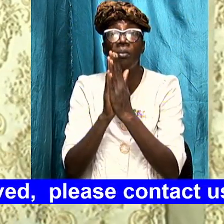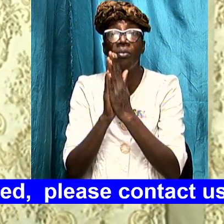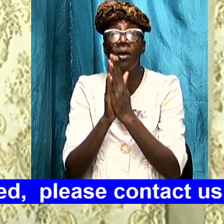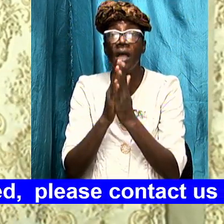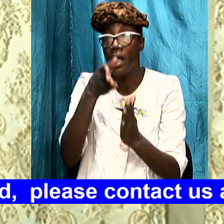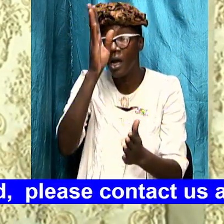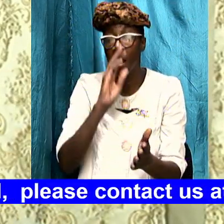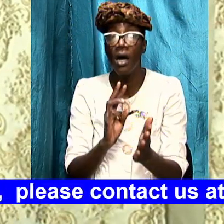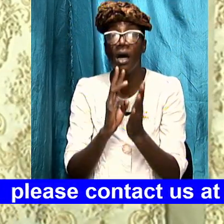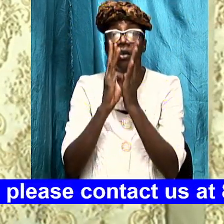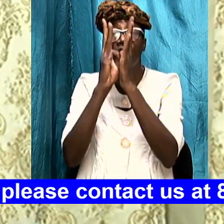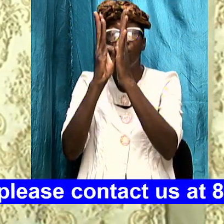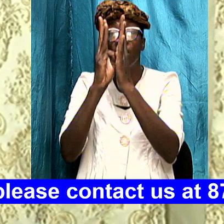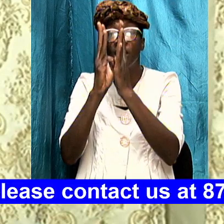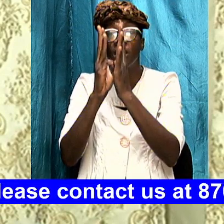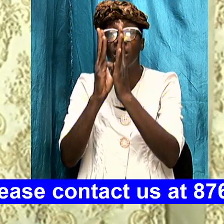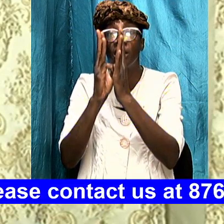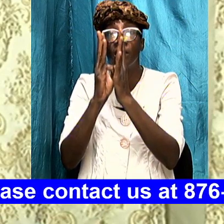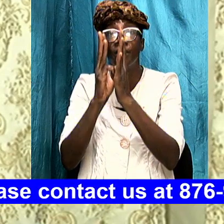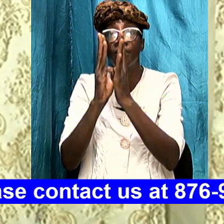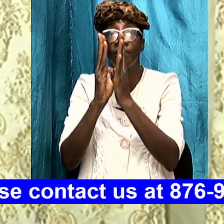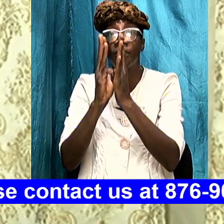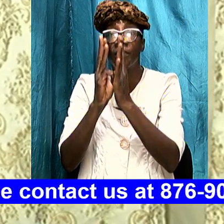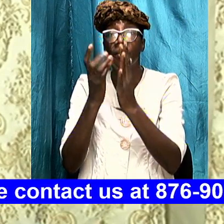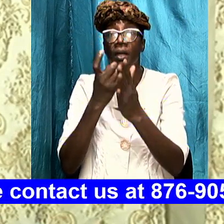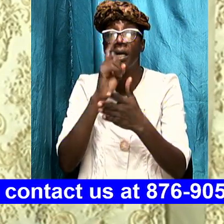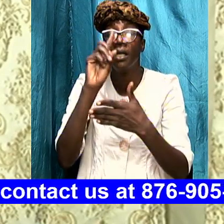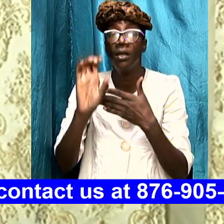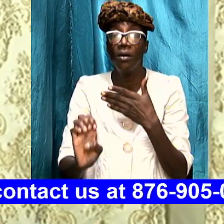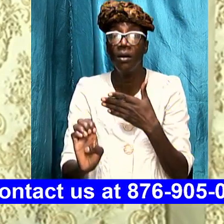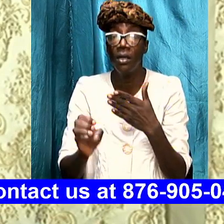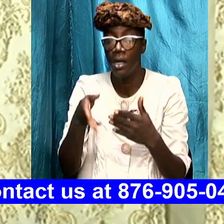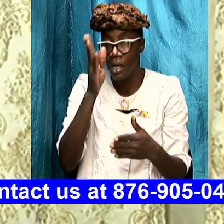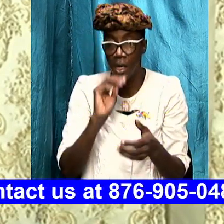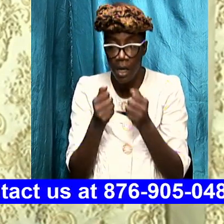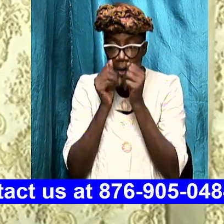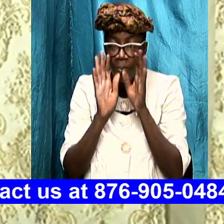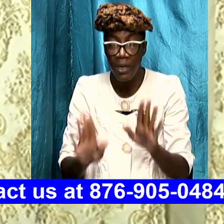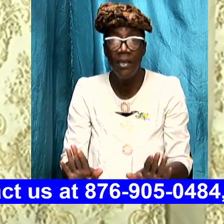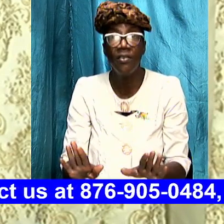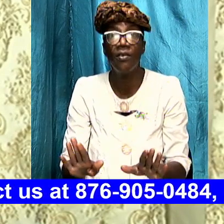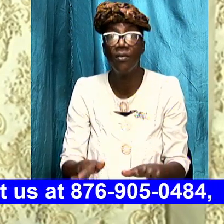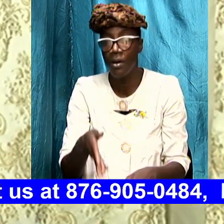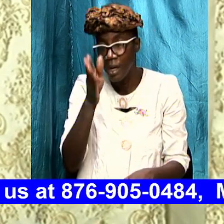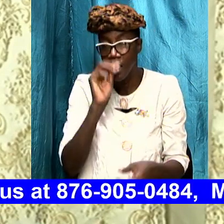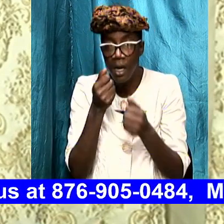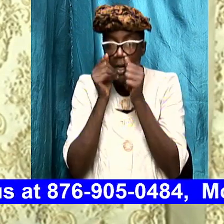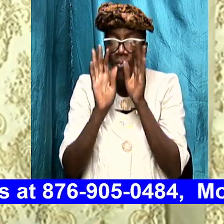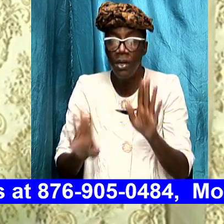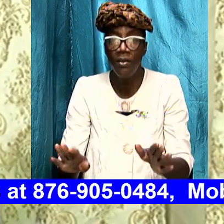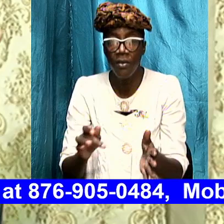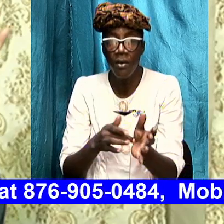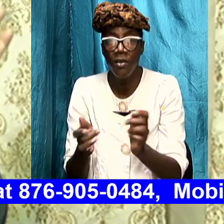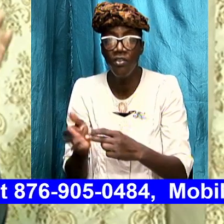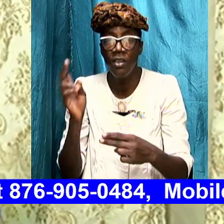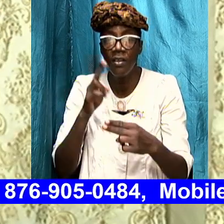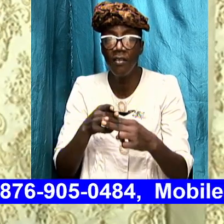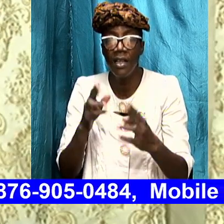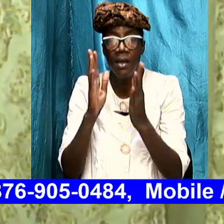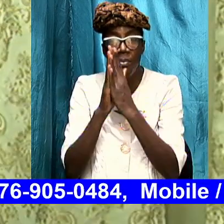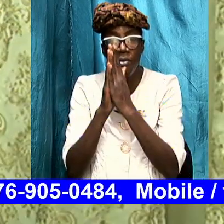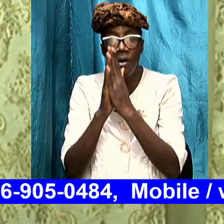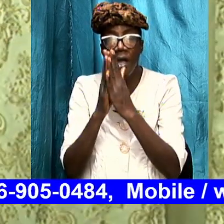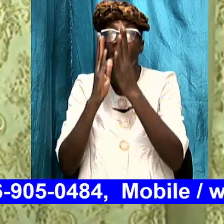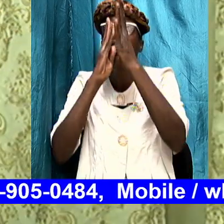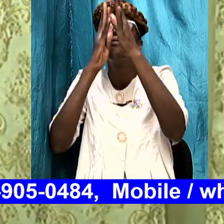will of the Lord be done God bless you God bless you in Jesus name let us pray